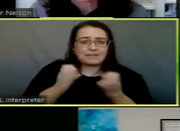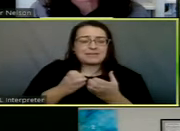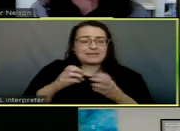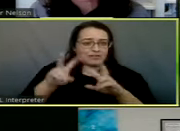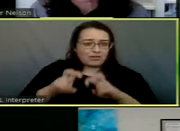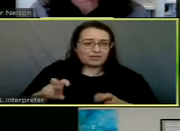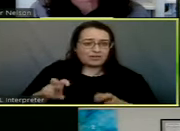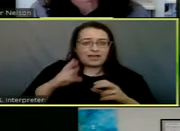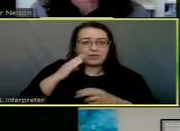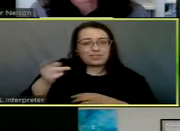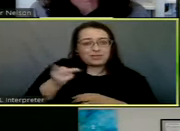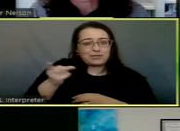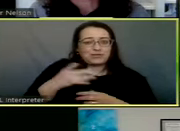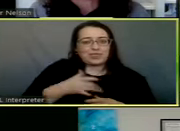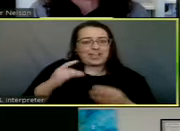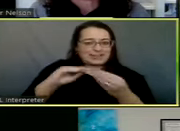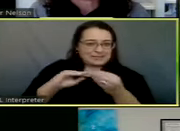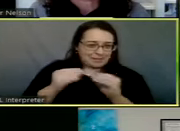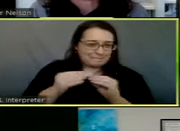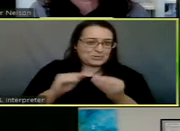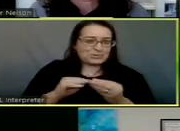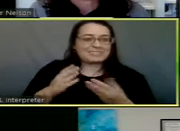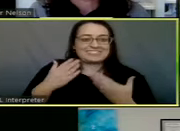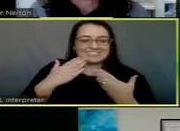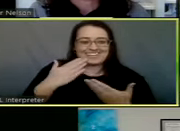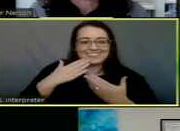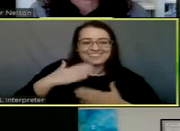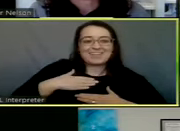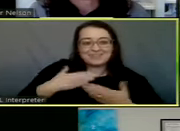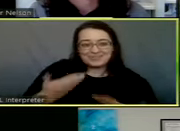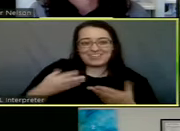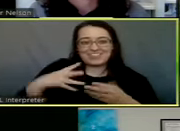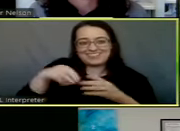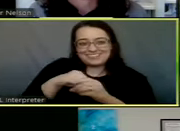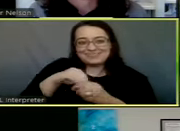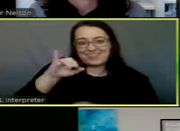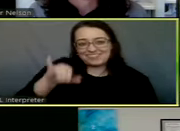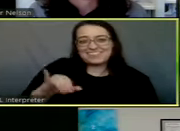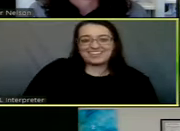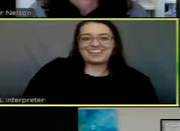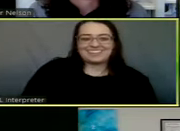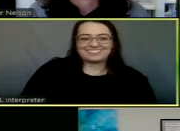working with numbers, and so we're thankful that you're willing to do this duty for us.